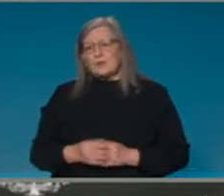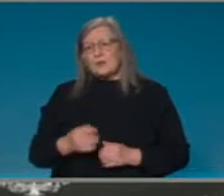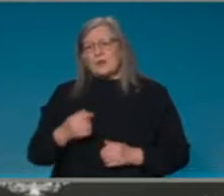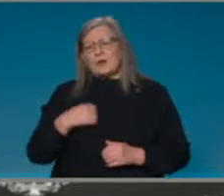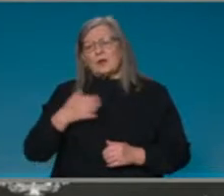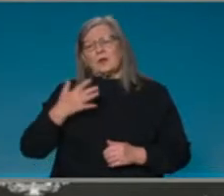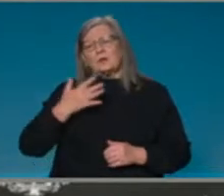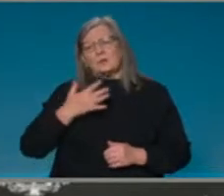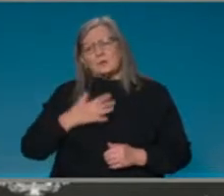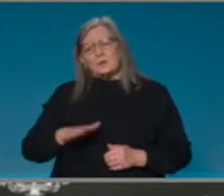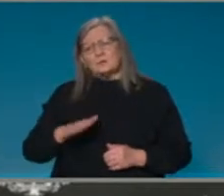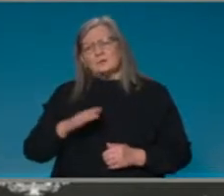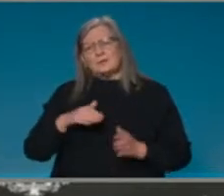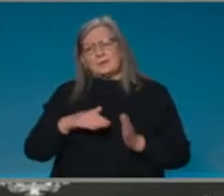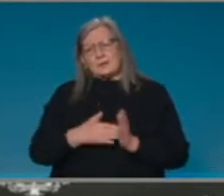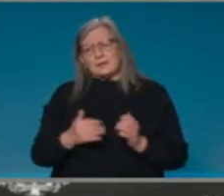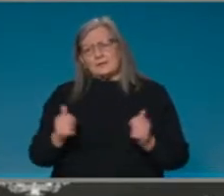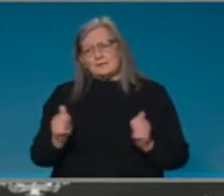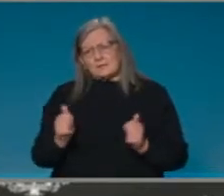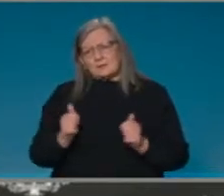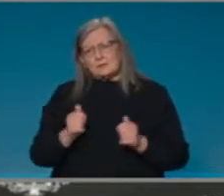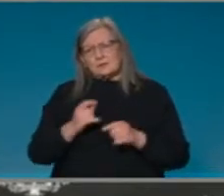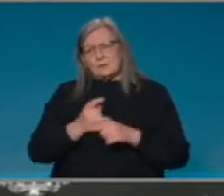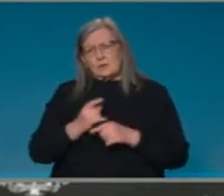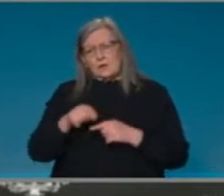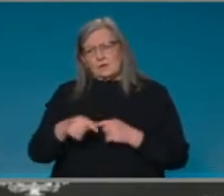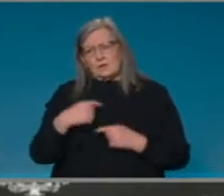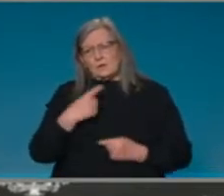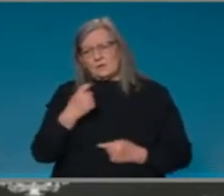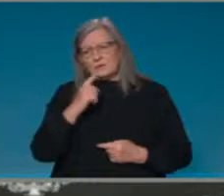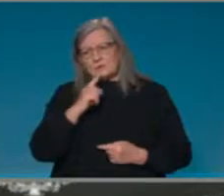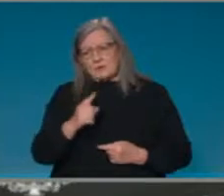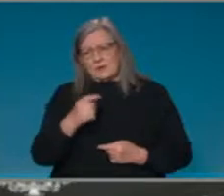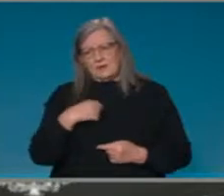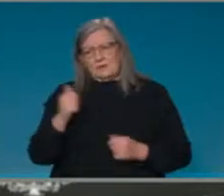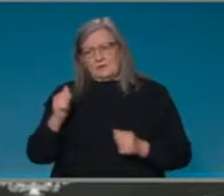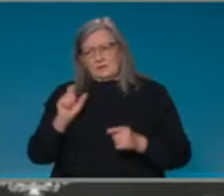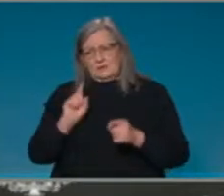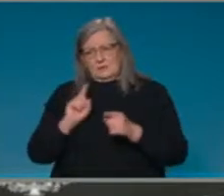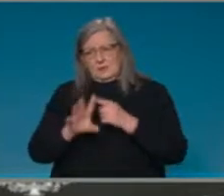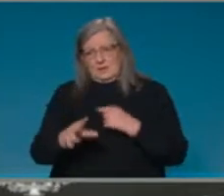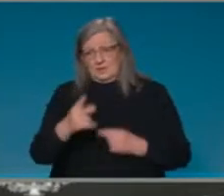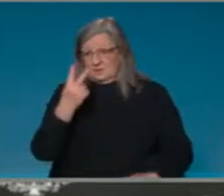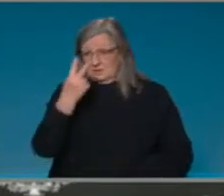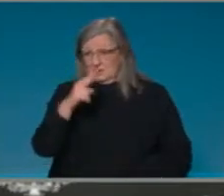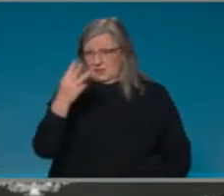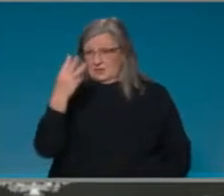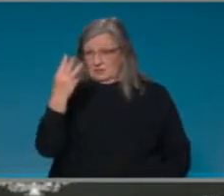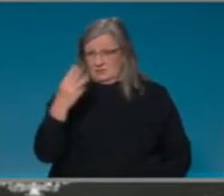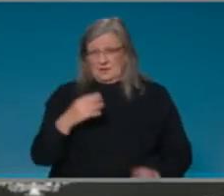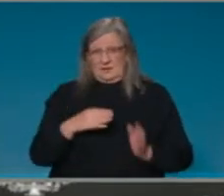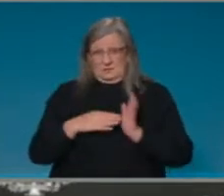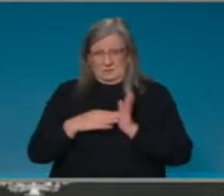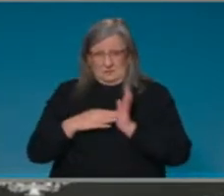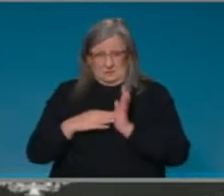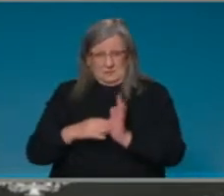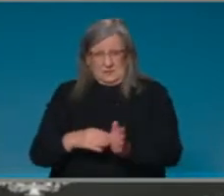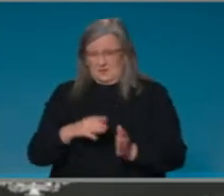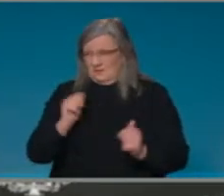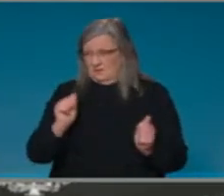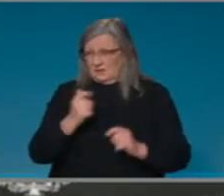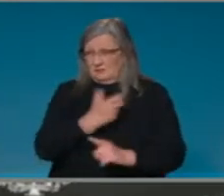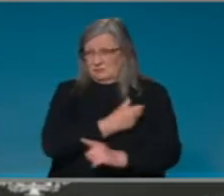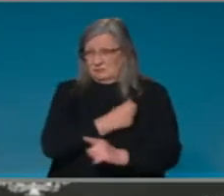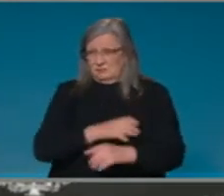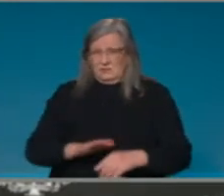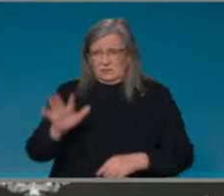finish by saying today, we passed 23 million vaccinations, we are at 68 and a half percent